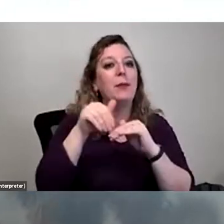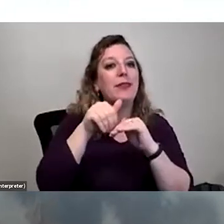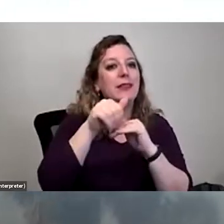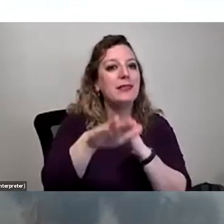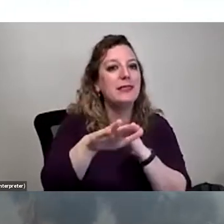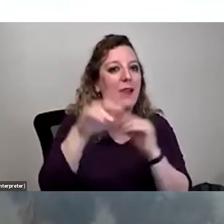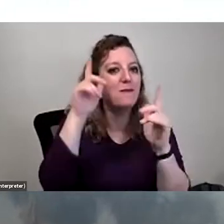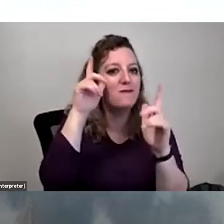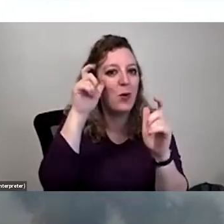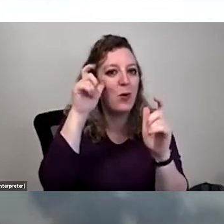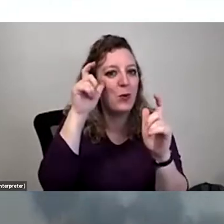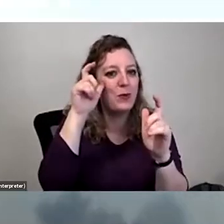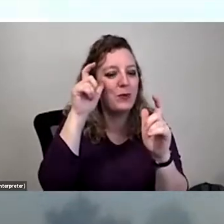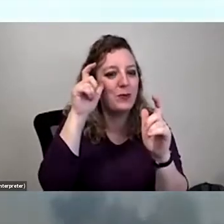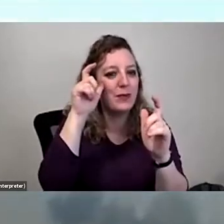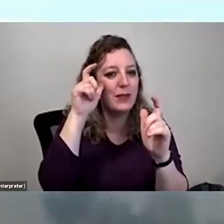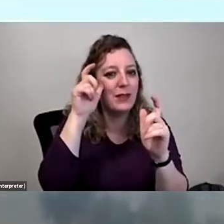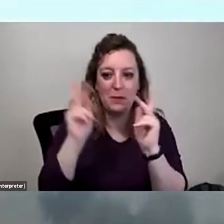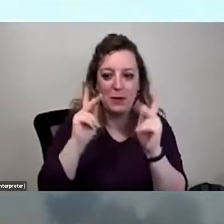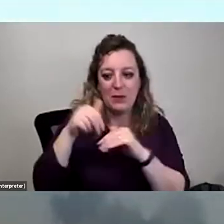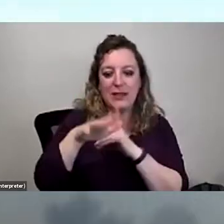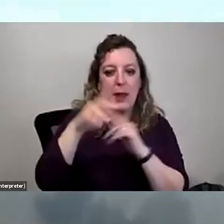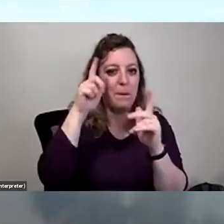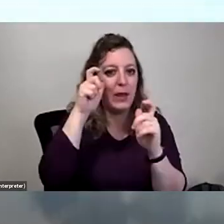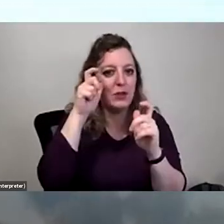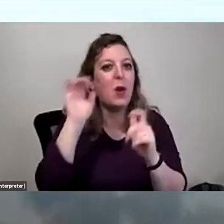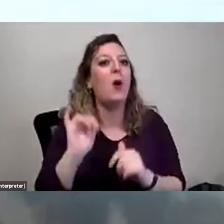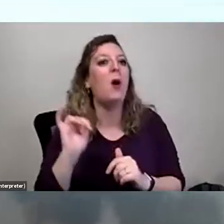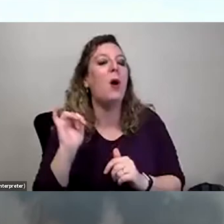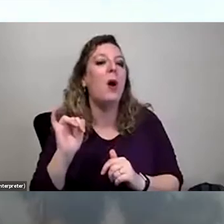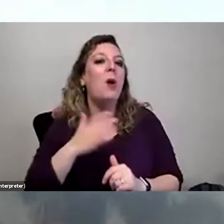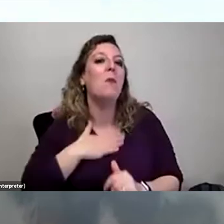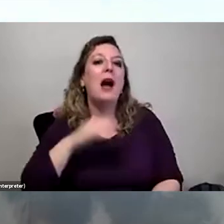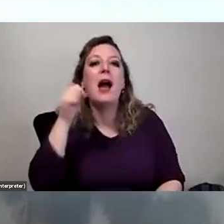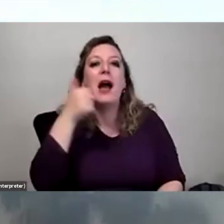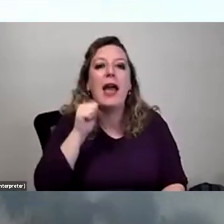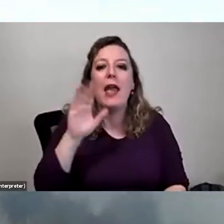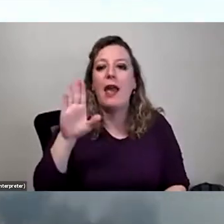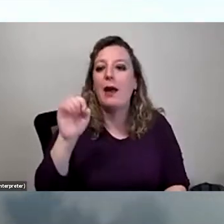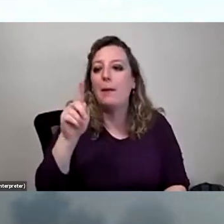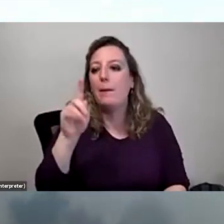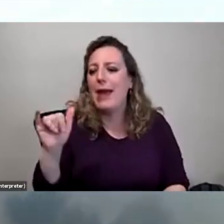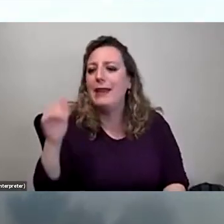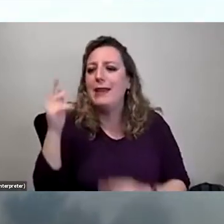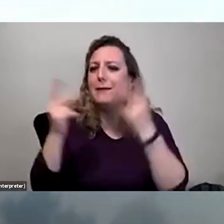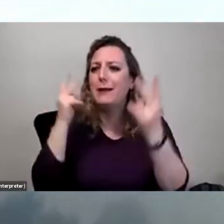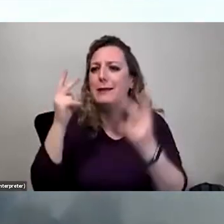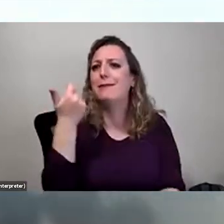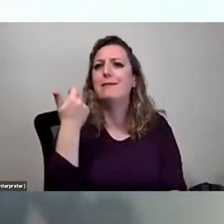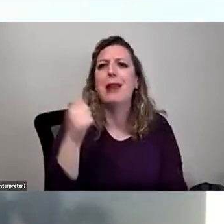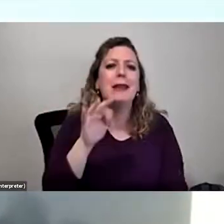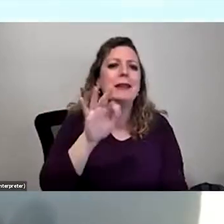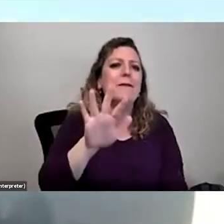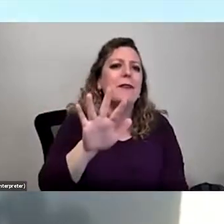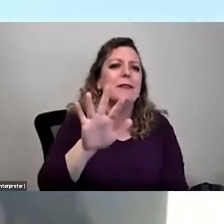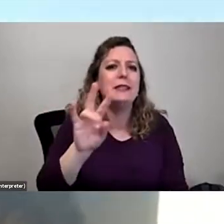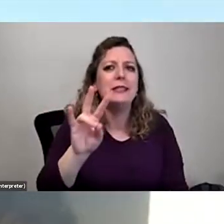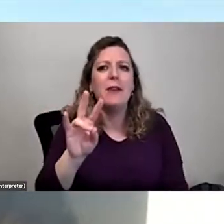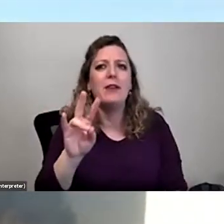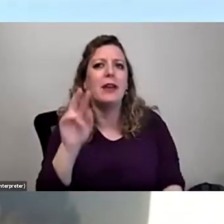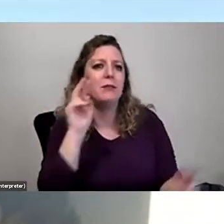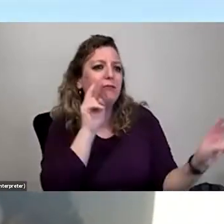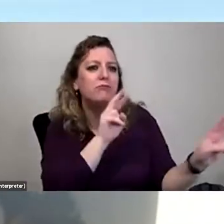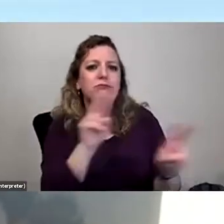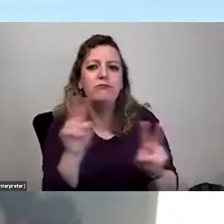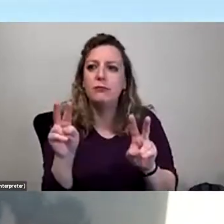historical photographs. People will send us pictures like, oh, my Aunt Betty visited Joshua tree in 1957. And we look at the picture